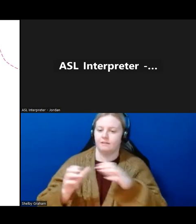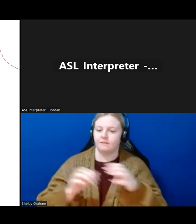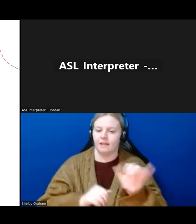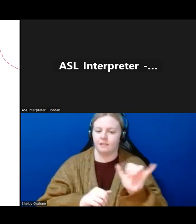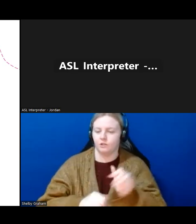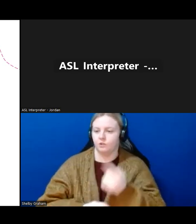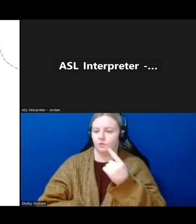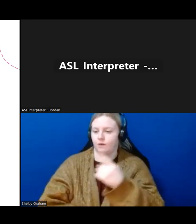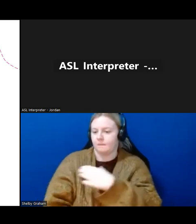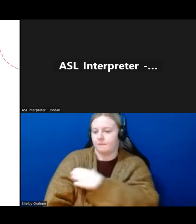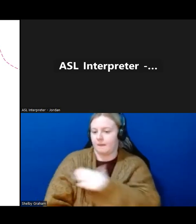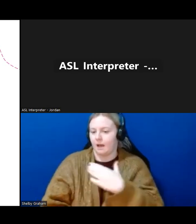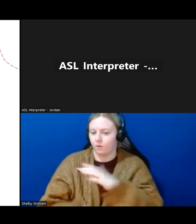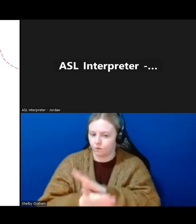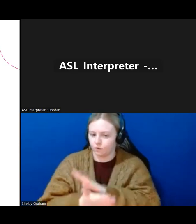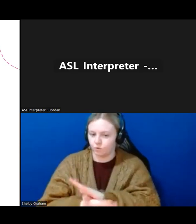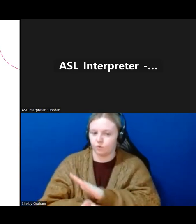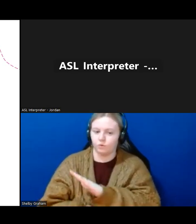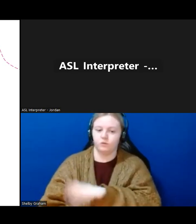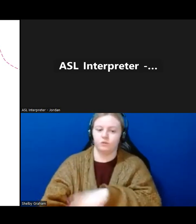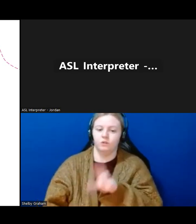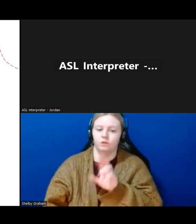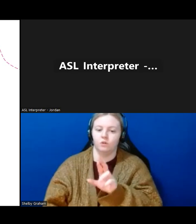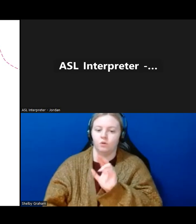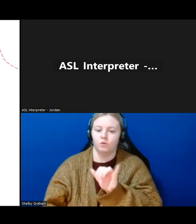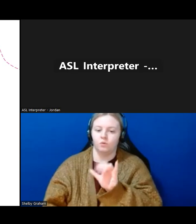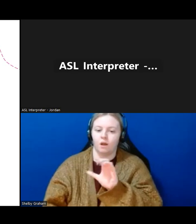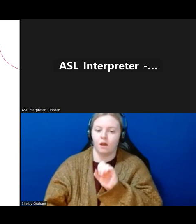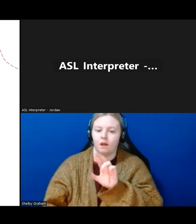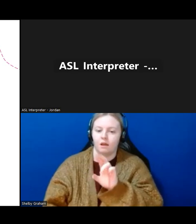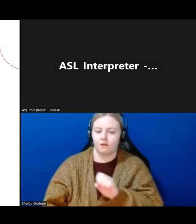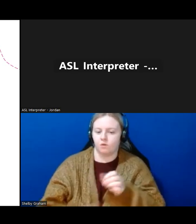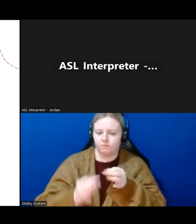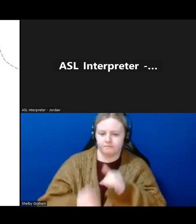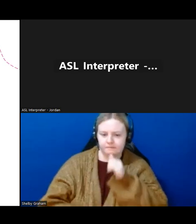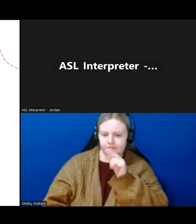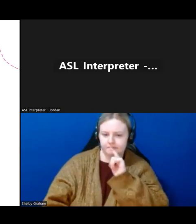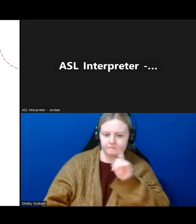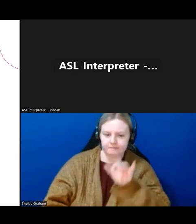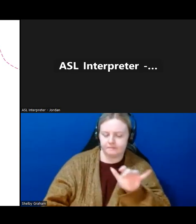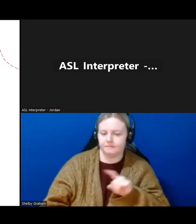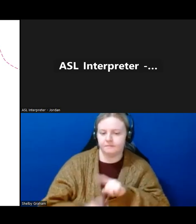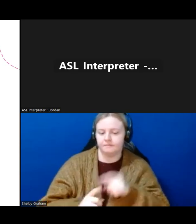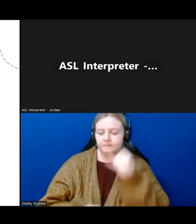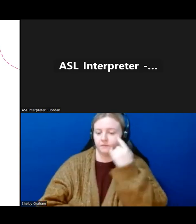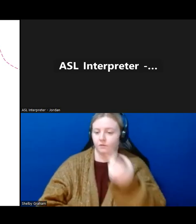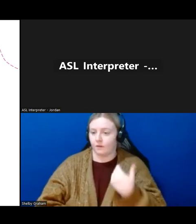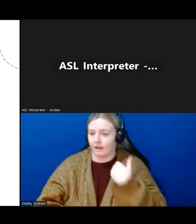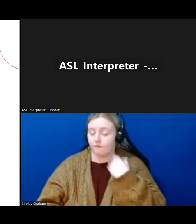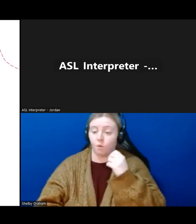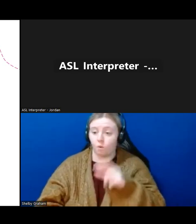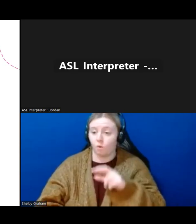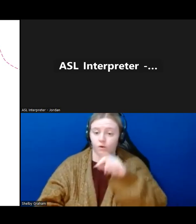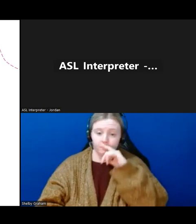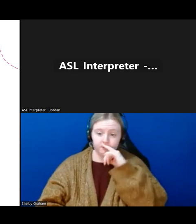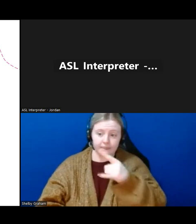and RICOR, if you're interested in learning those, or if you have a child who's interested in